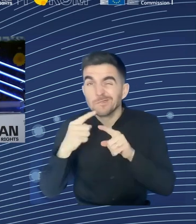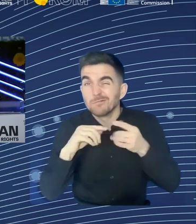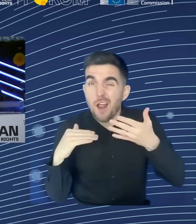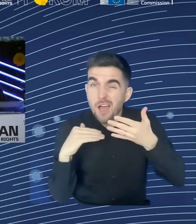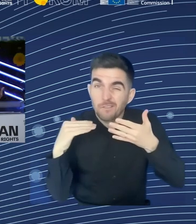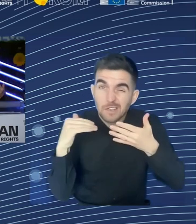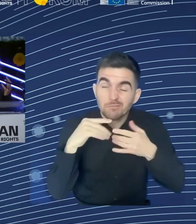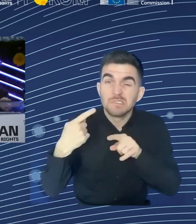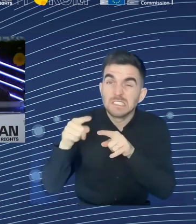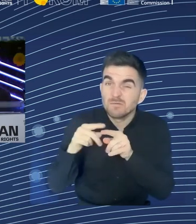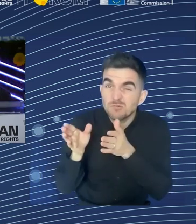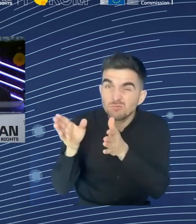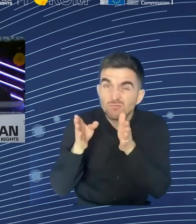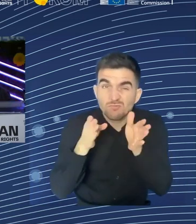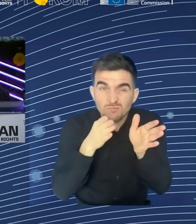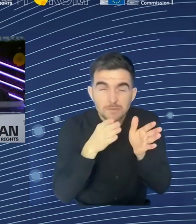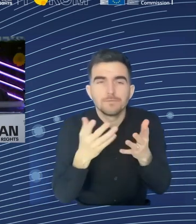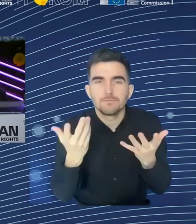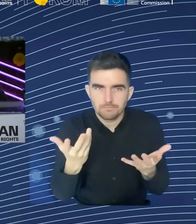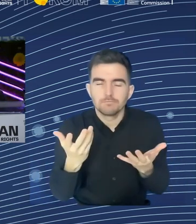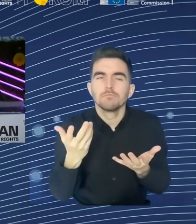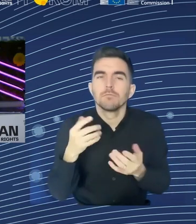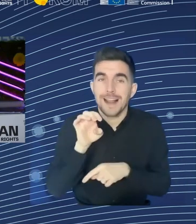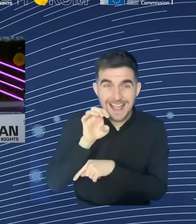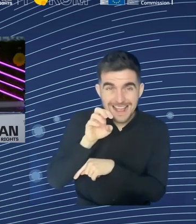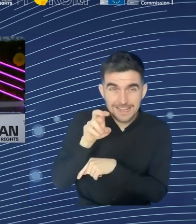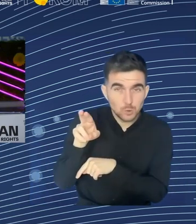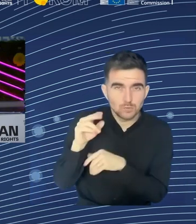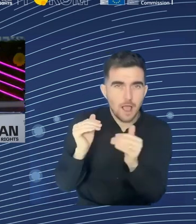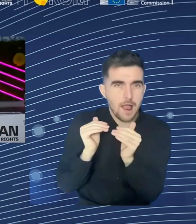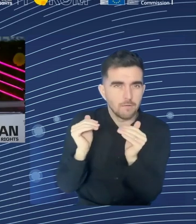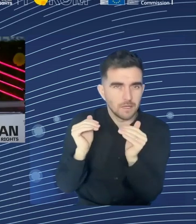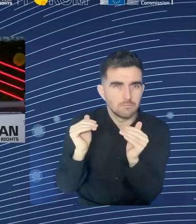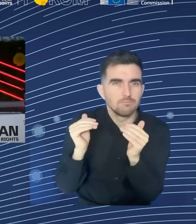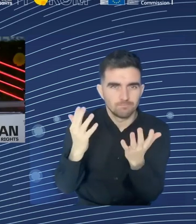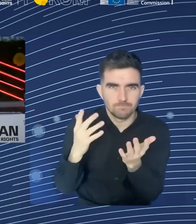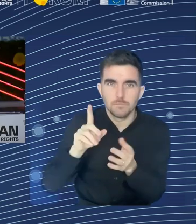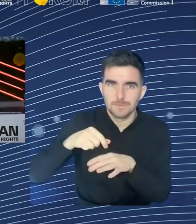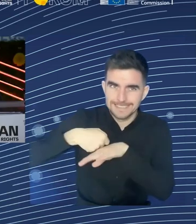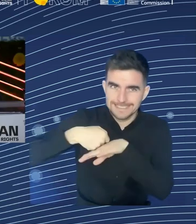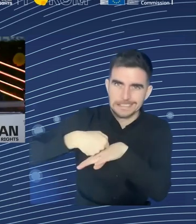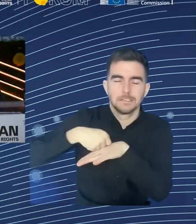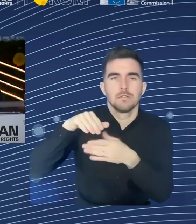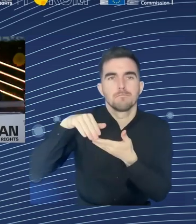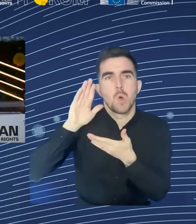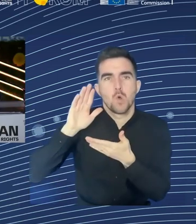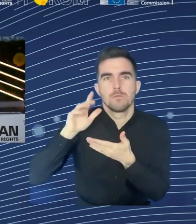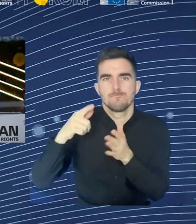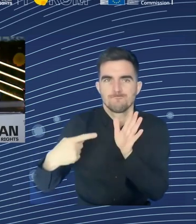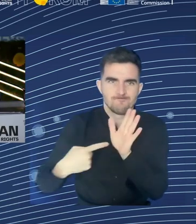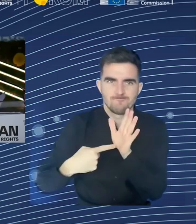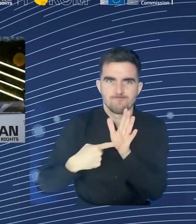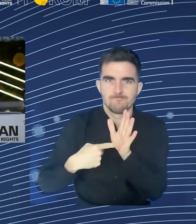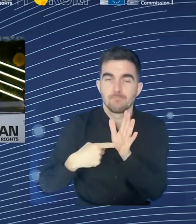There is a occupational health and safety strategy. And